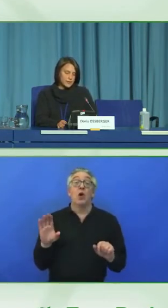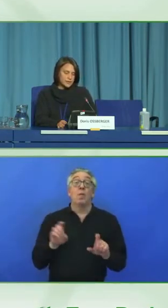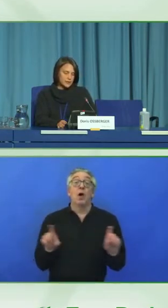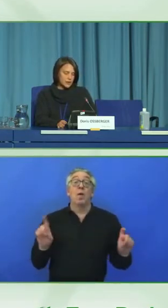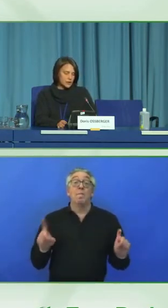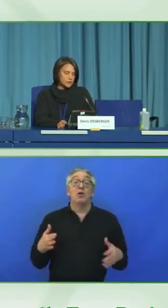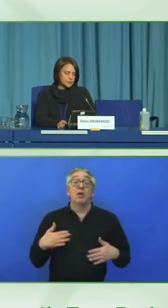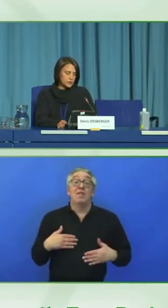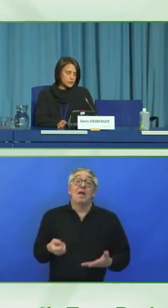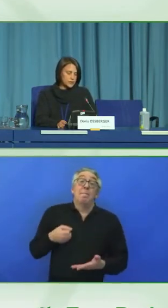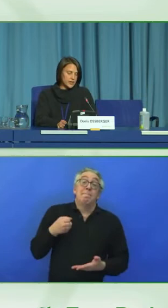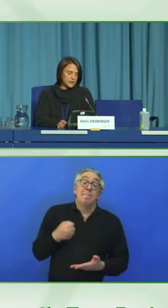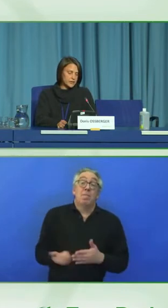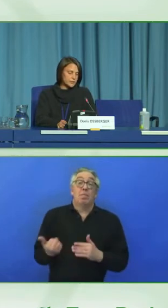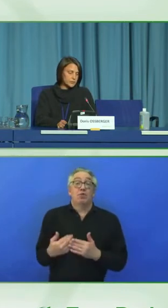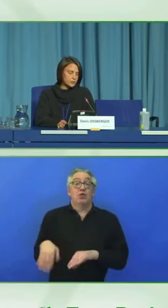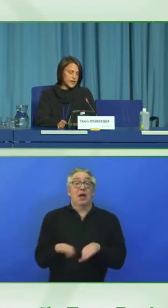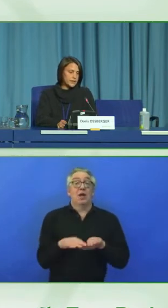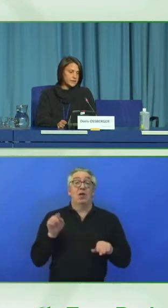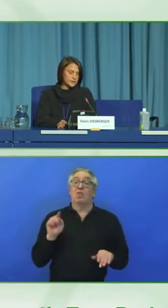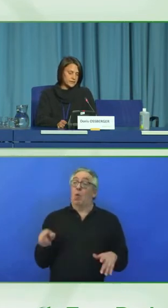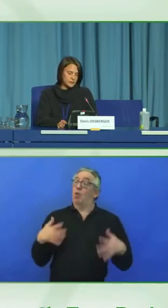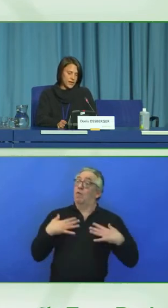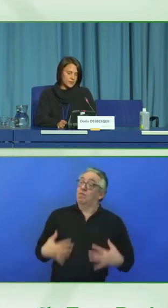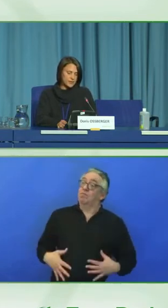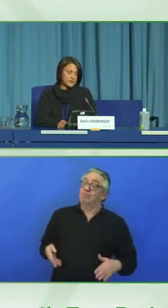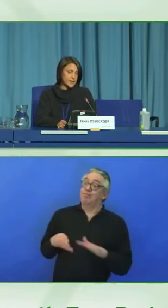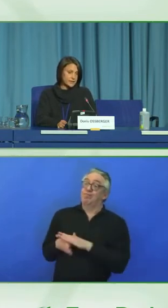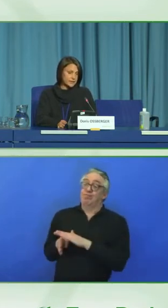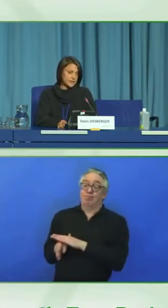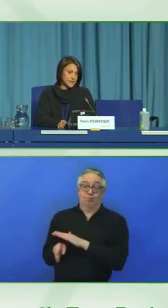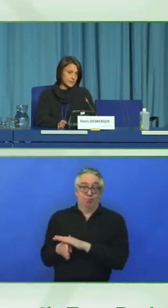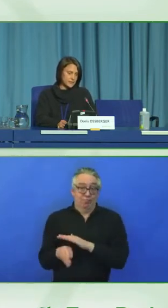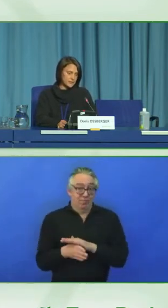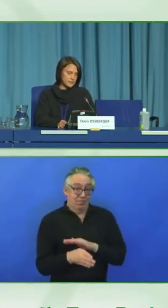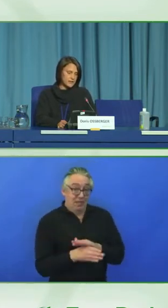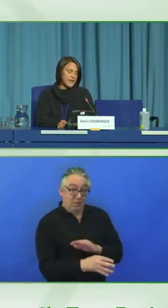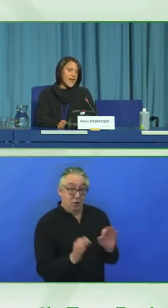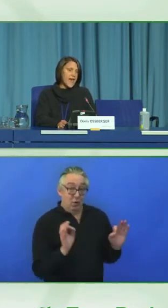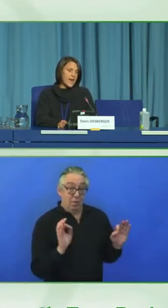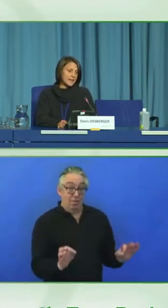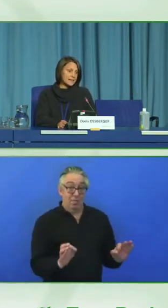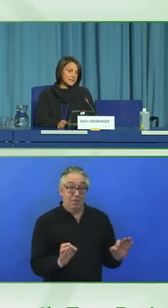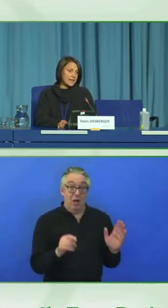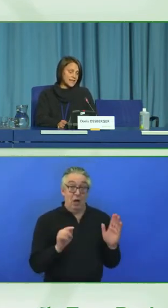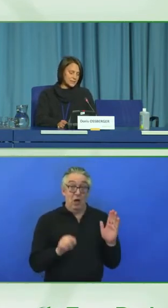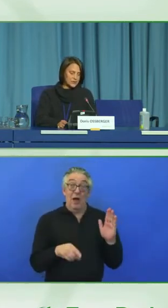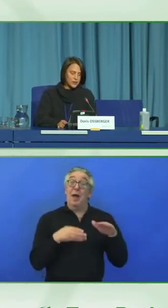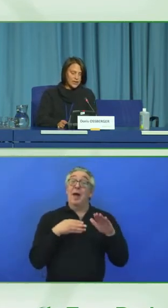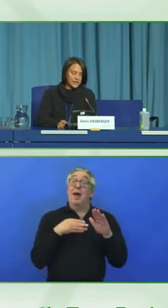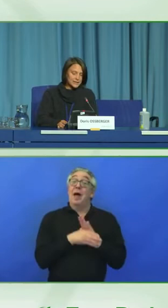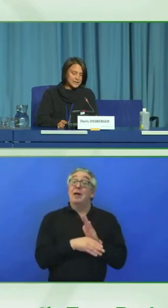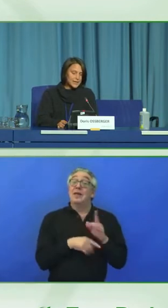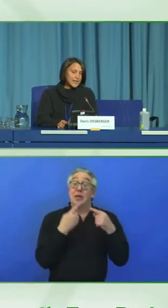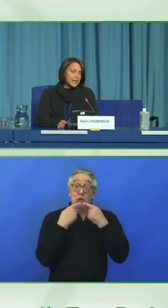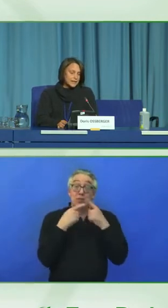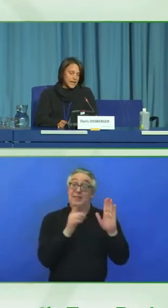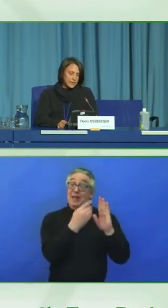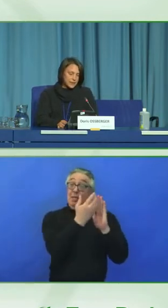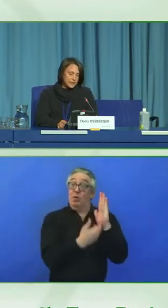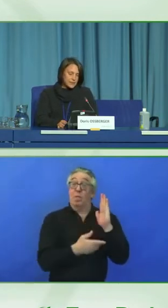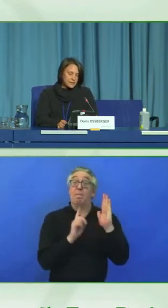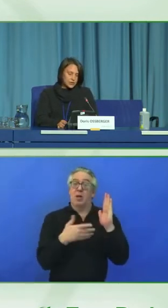ensure accessibility along the service chain must be provided and described in the access statement. And, last but not least,